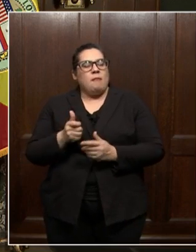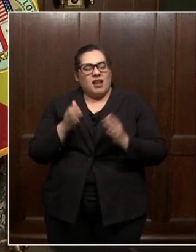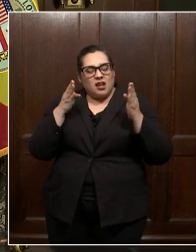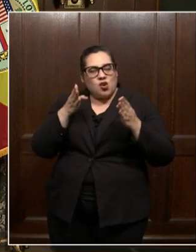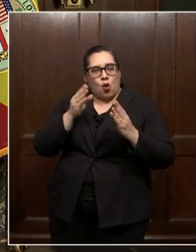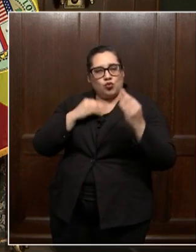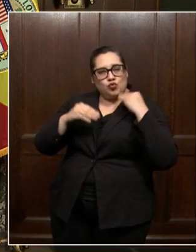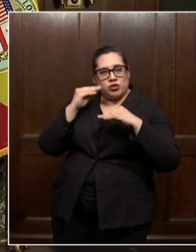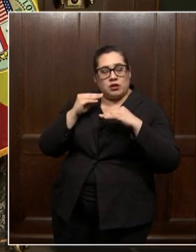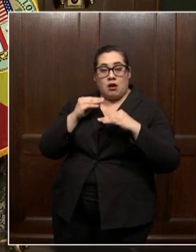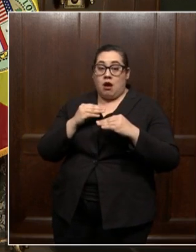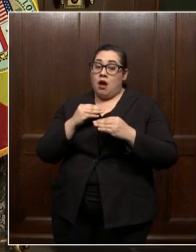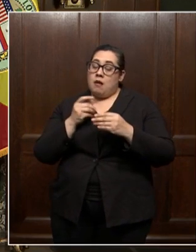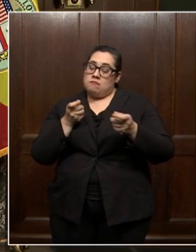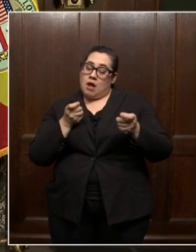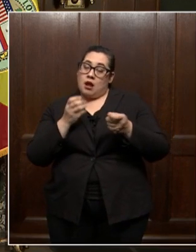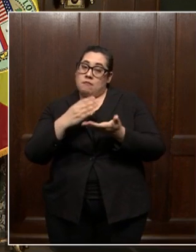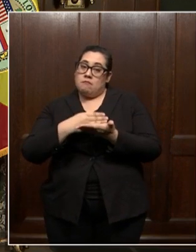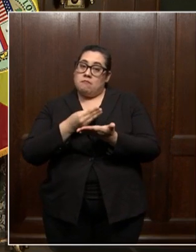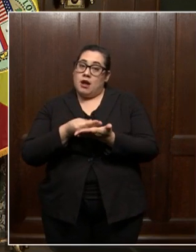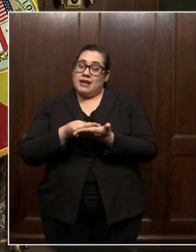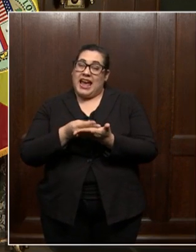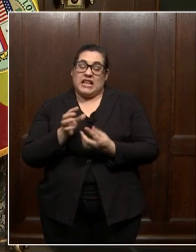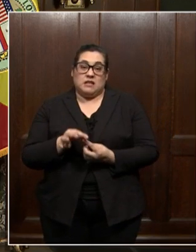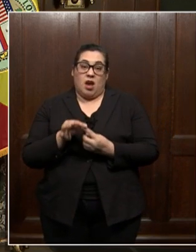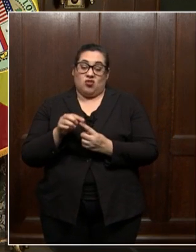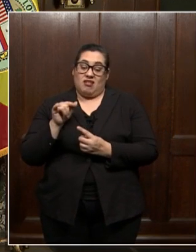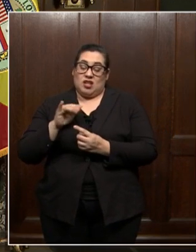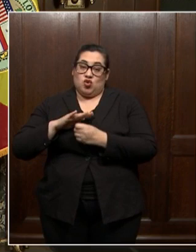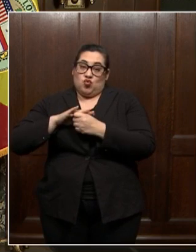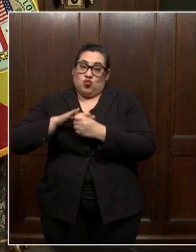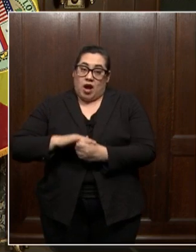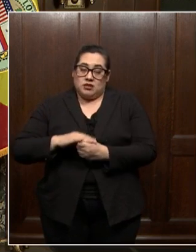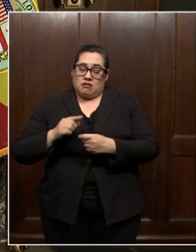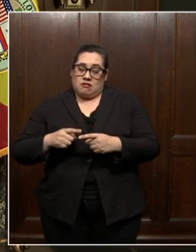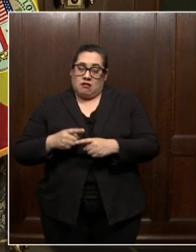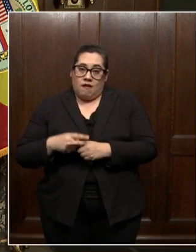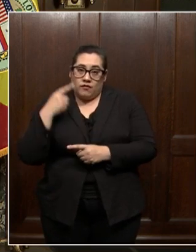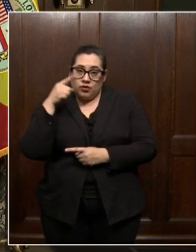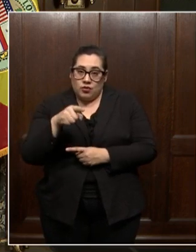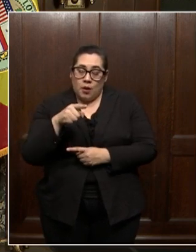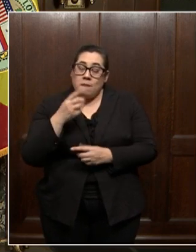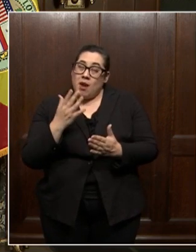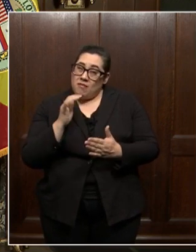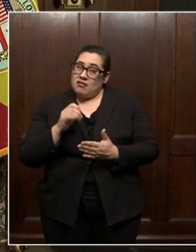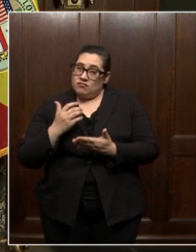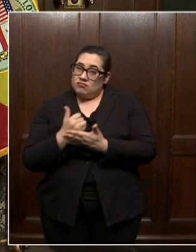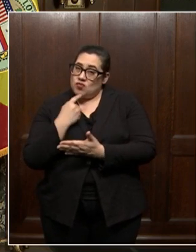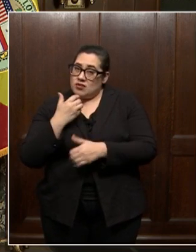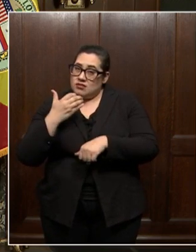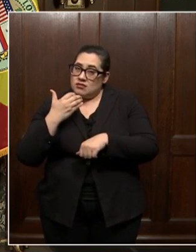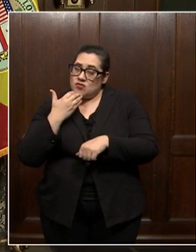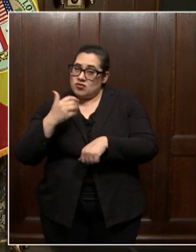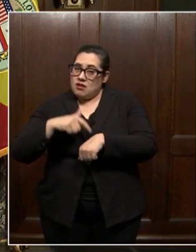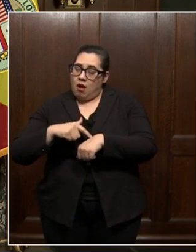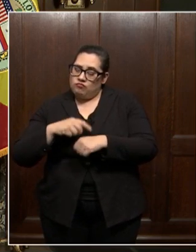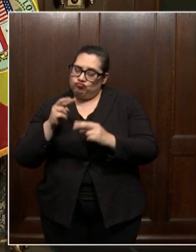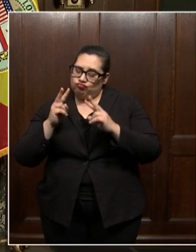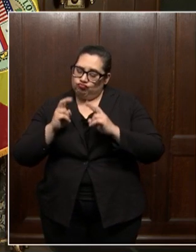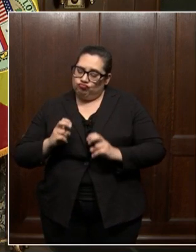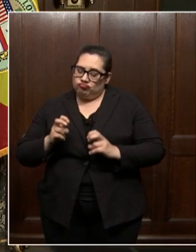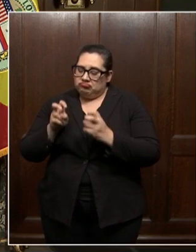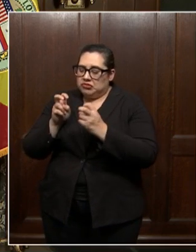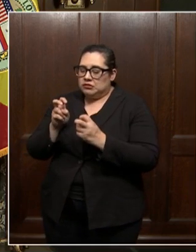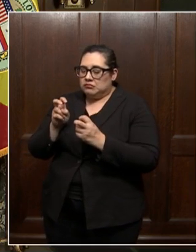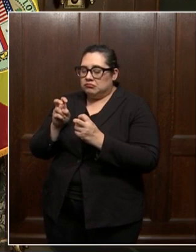Managing your money, especially if this is a source of stress or conflict for you. Maybe this is the time to take some time and look at your